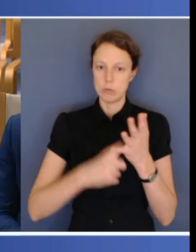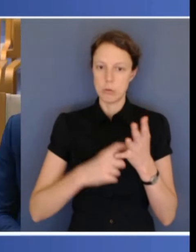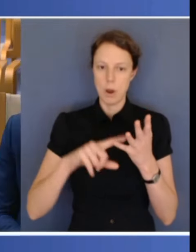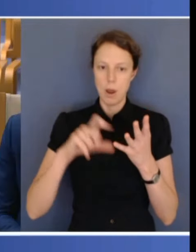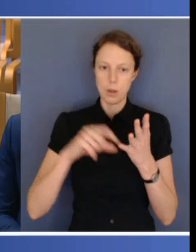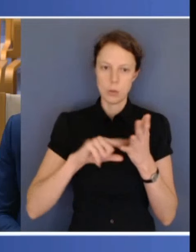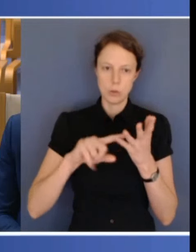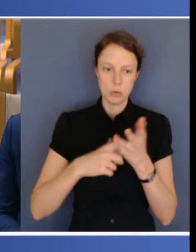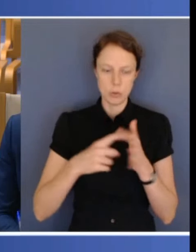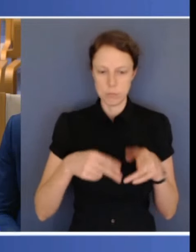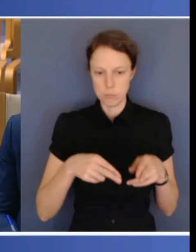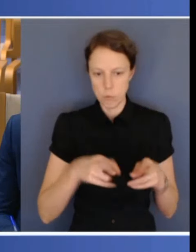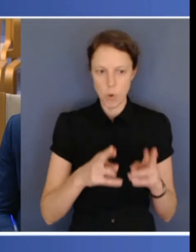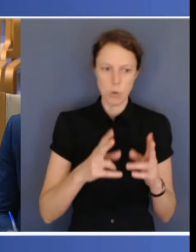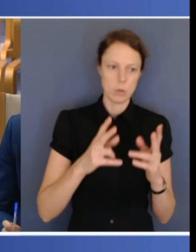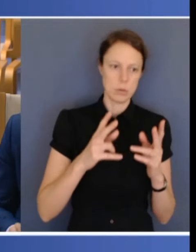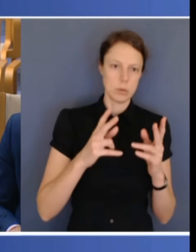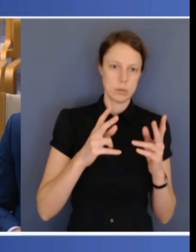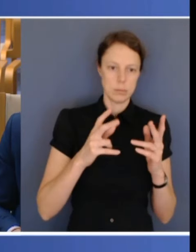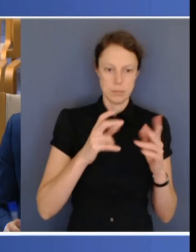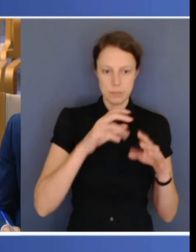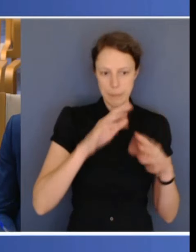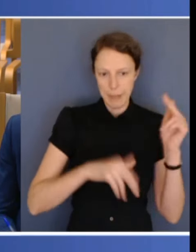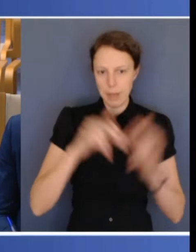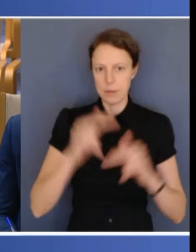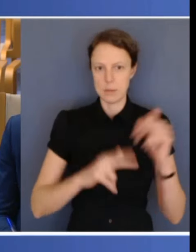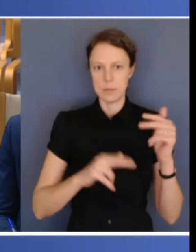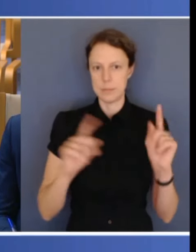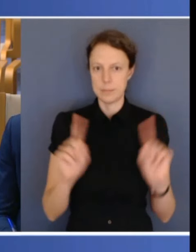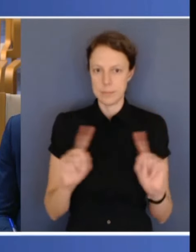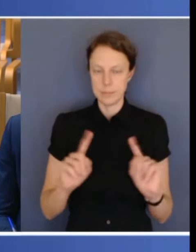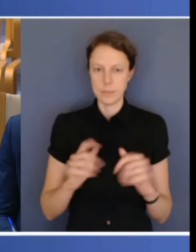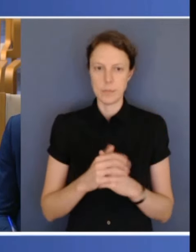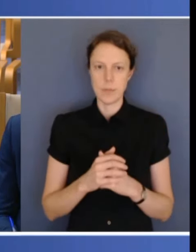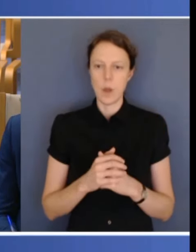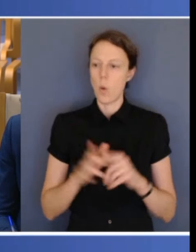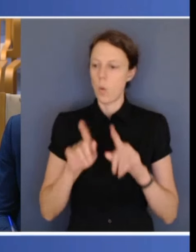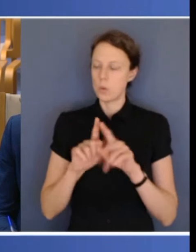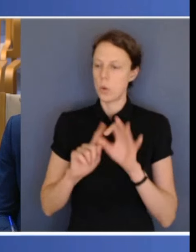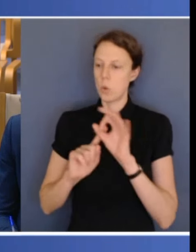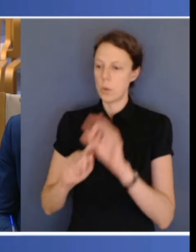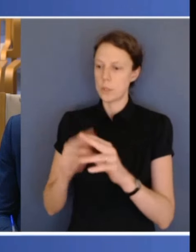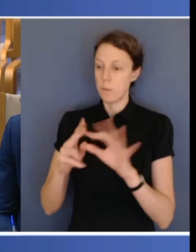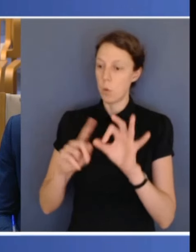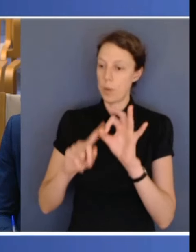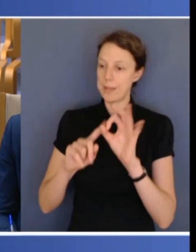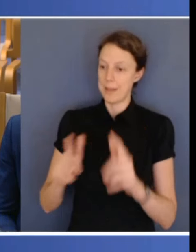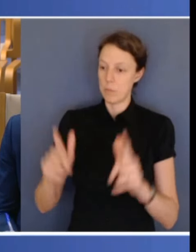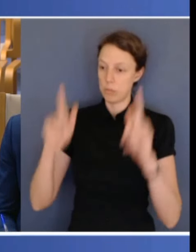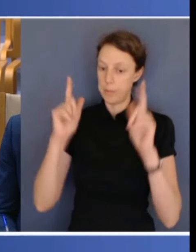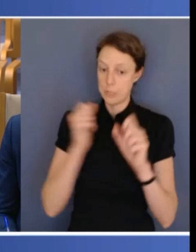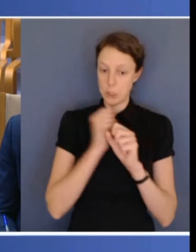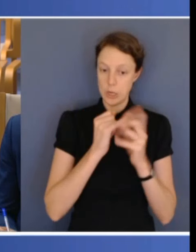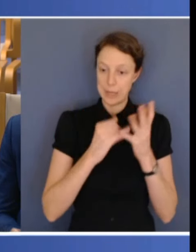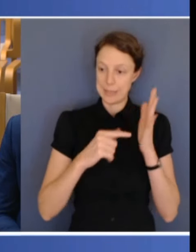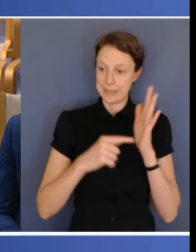a question for the Queensland Premier on this as well. Does the GST outcome here alleviate